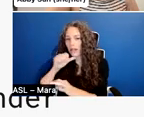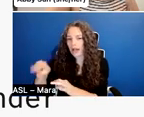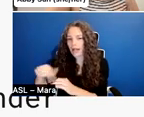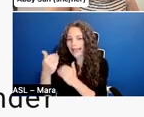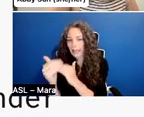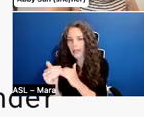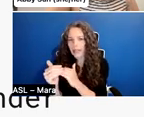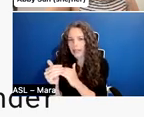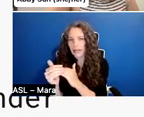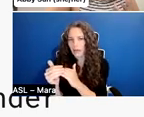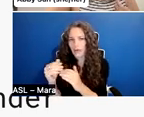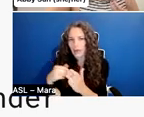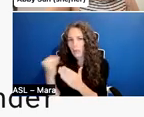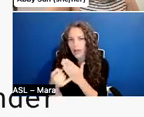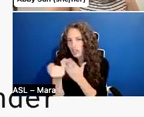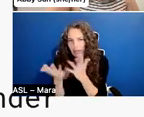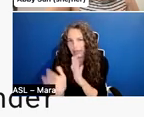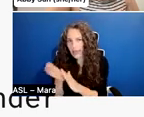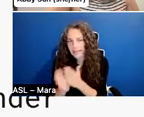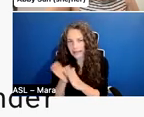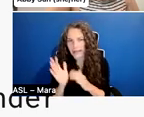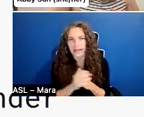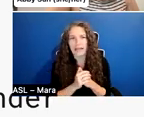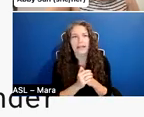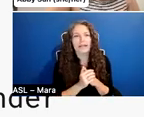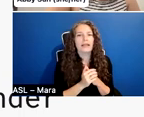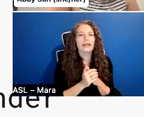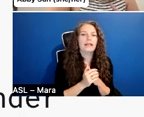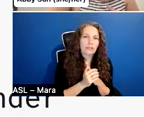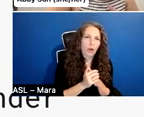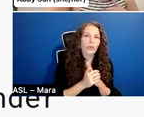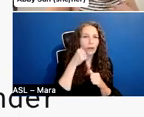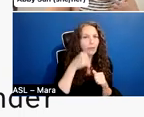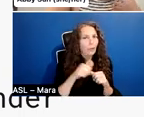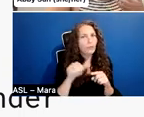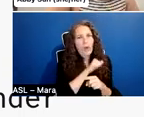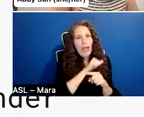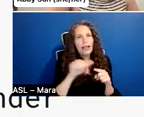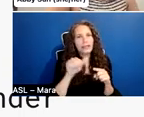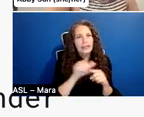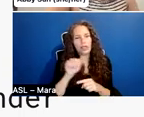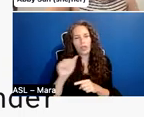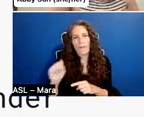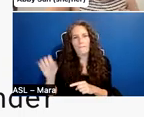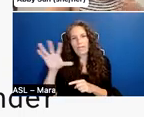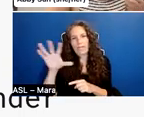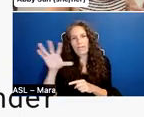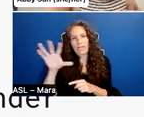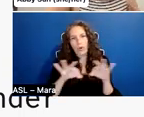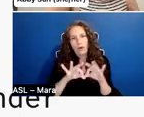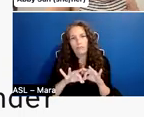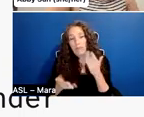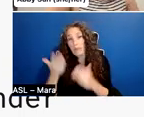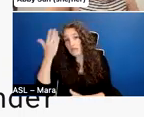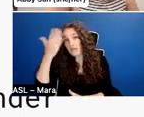Especially for more formal settings, can practice your pitch, practice, practice, practice, um, pitch in front of your friends, get